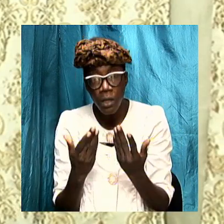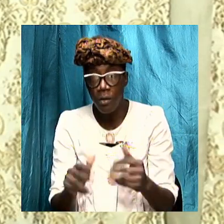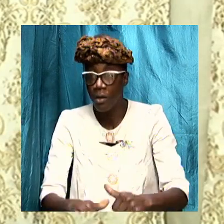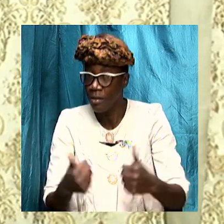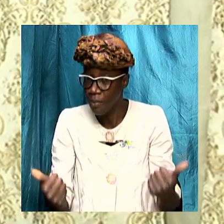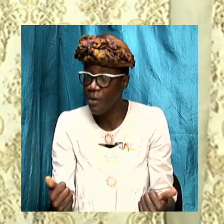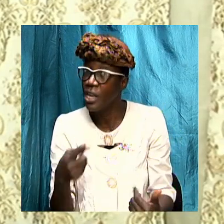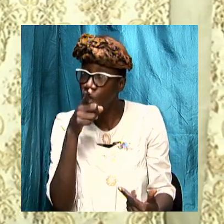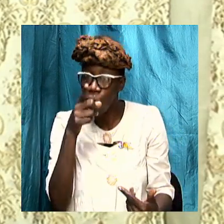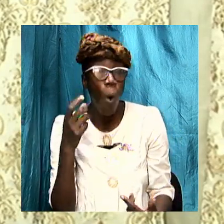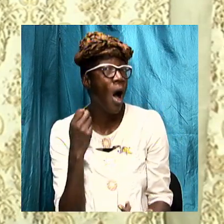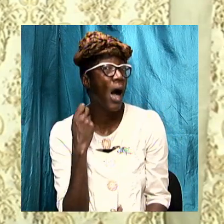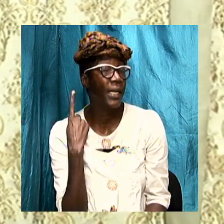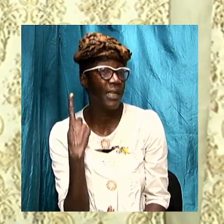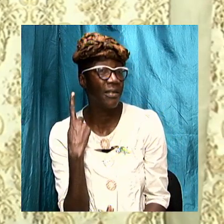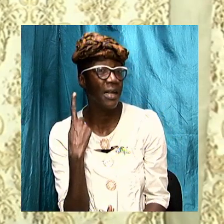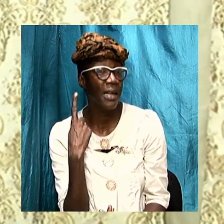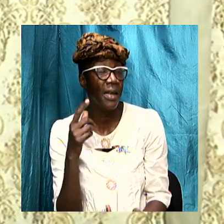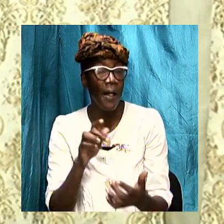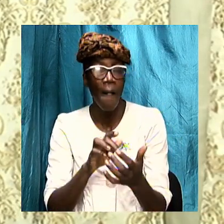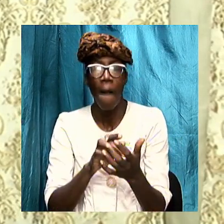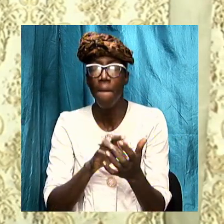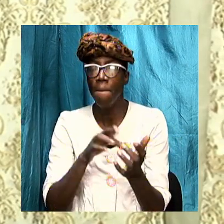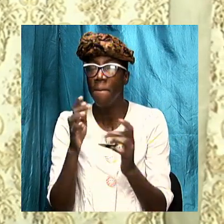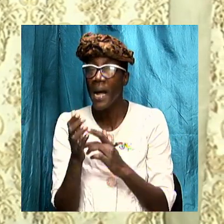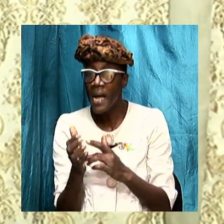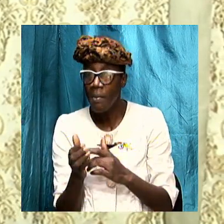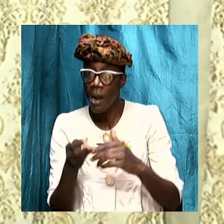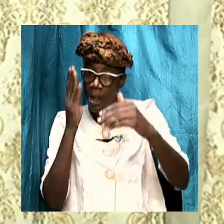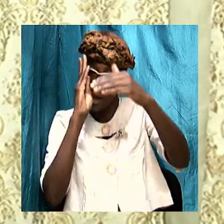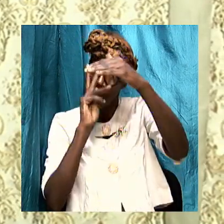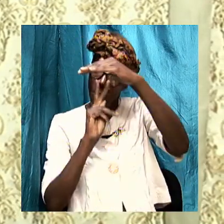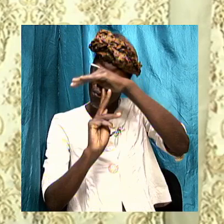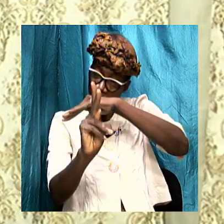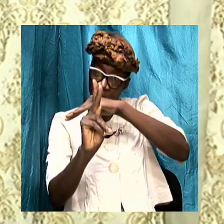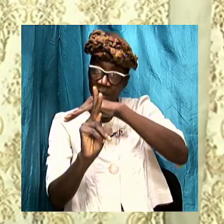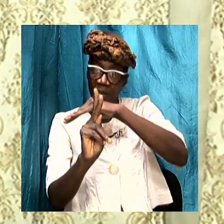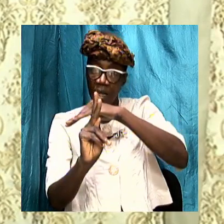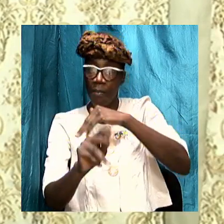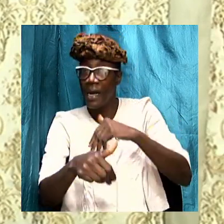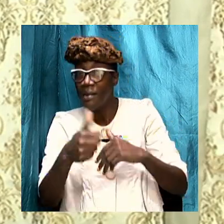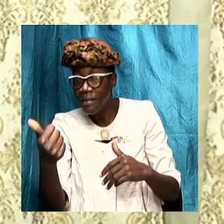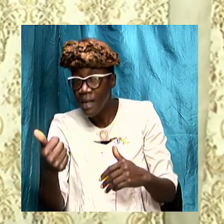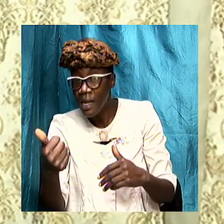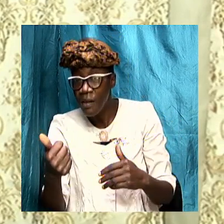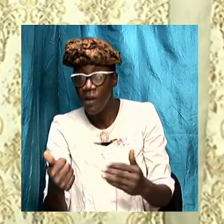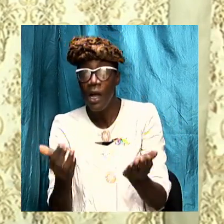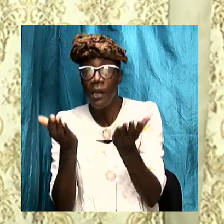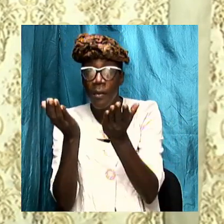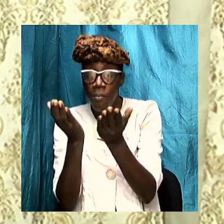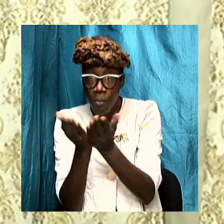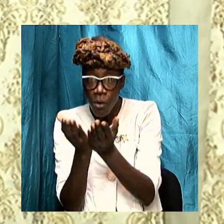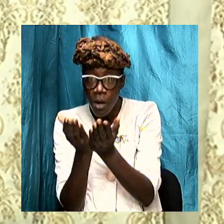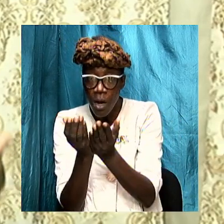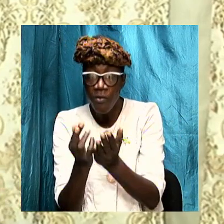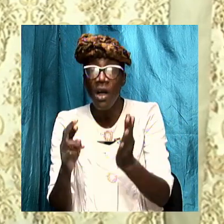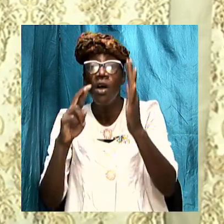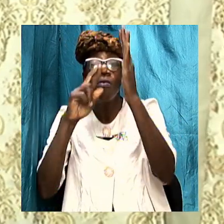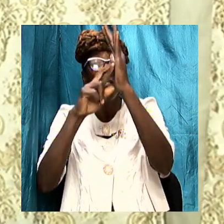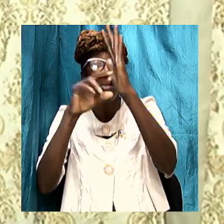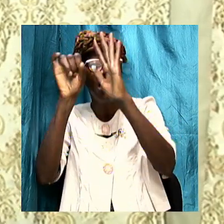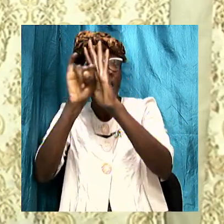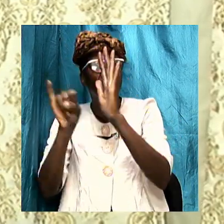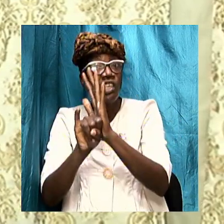we can understand that Bible prophecy by itself and the book of Revelation are two different